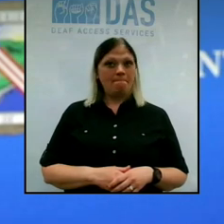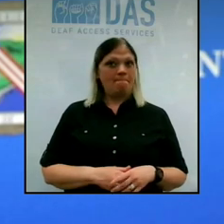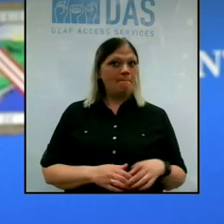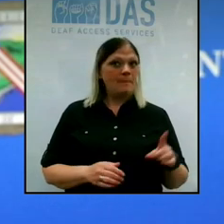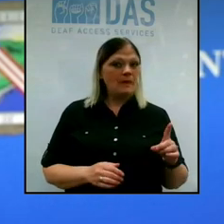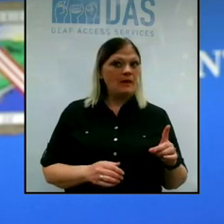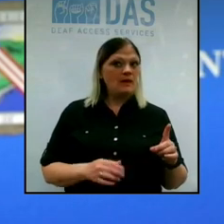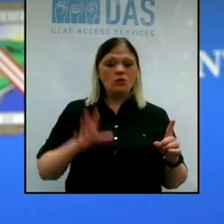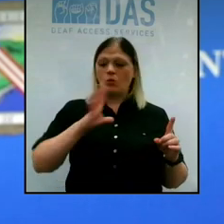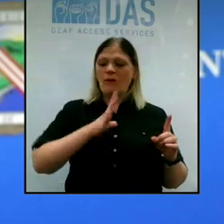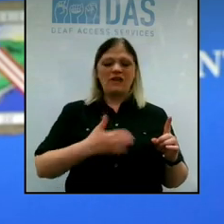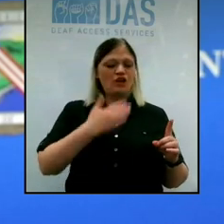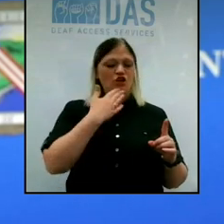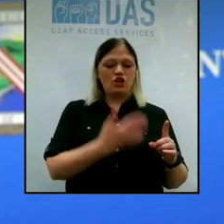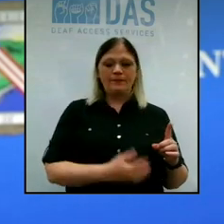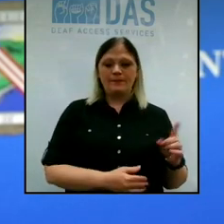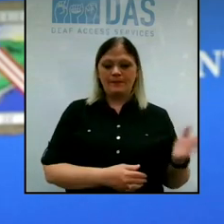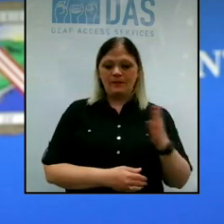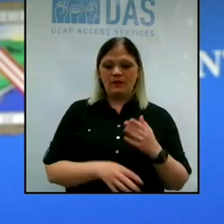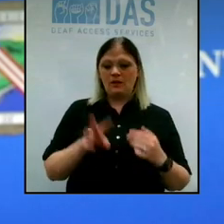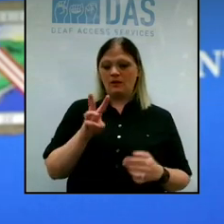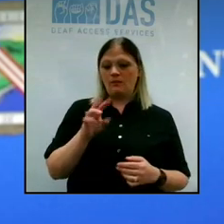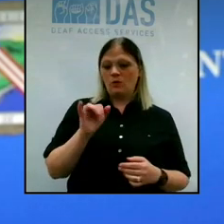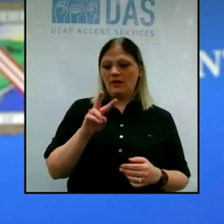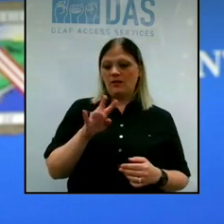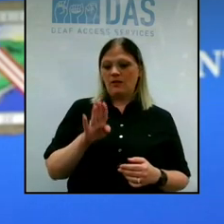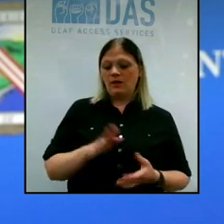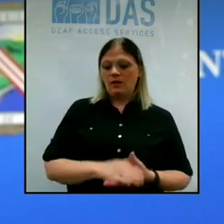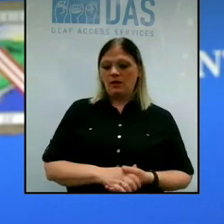Doctor, I'm fine. Thank you. Great. WIVB?